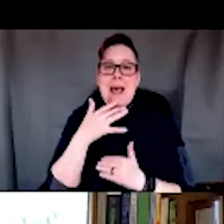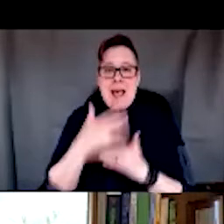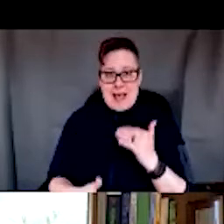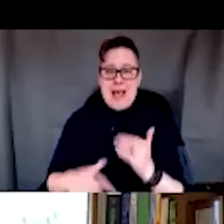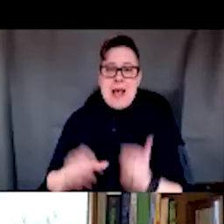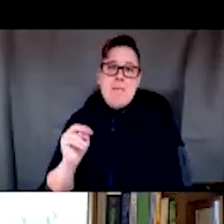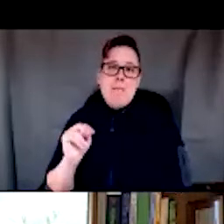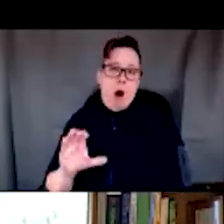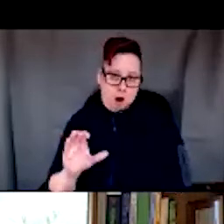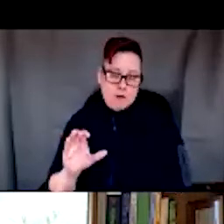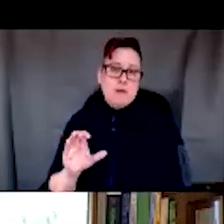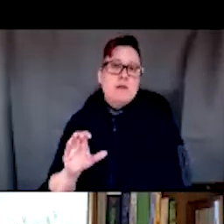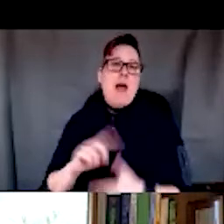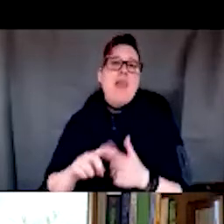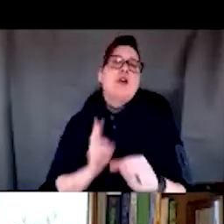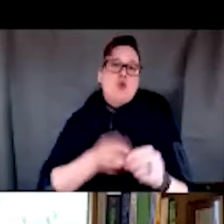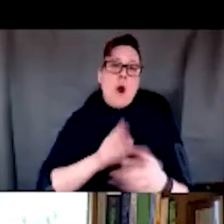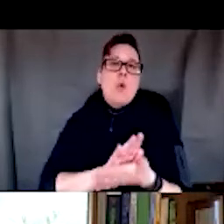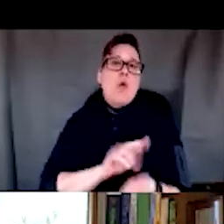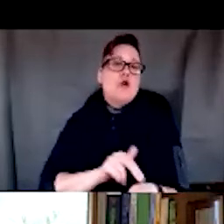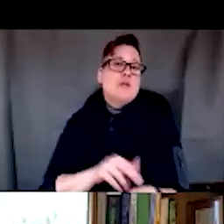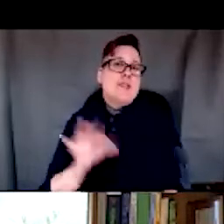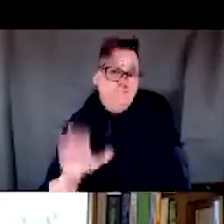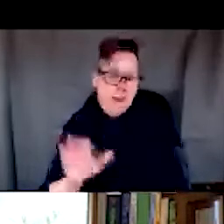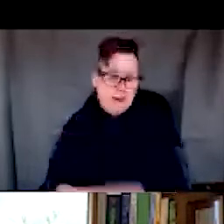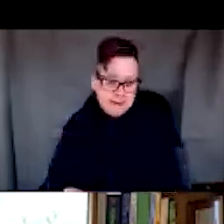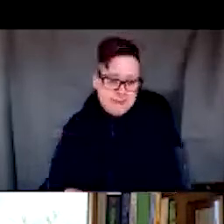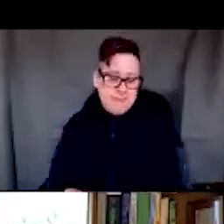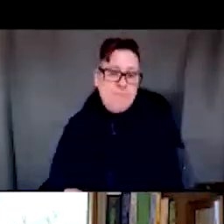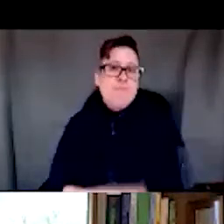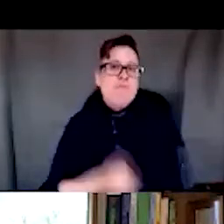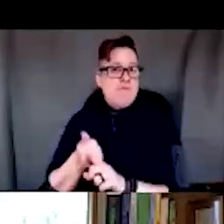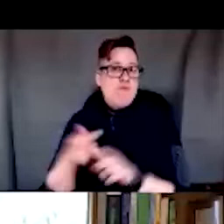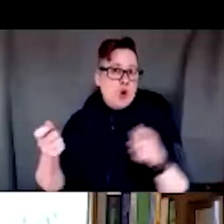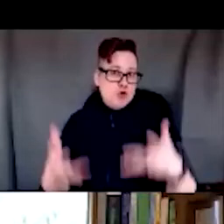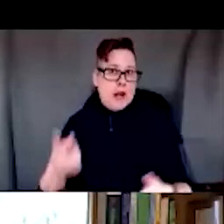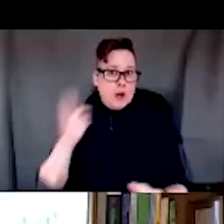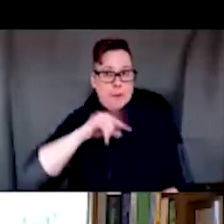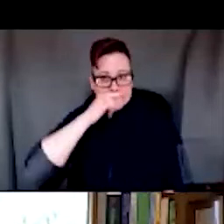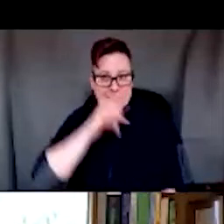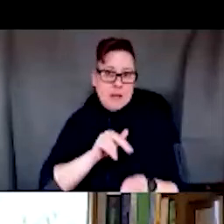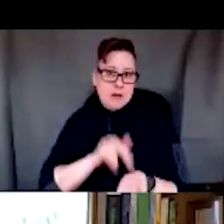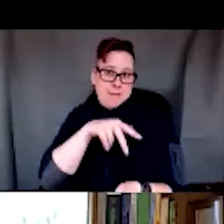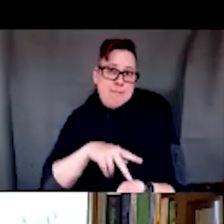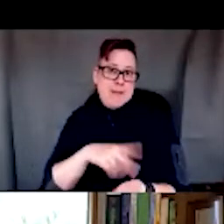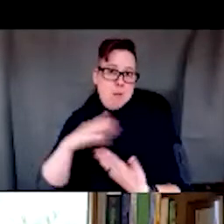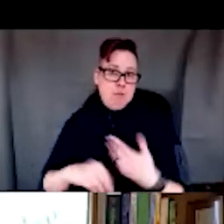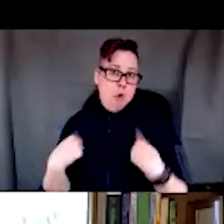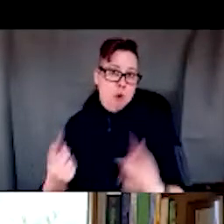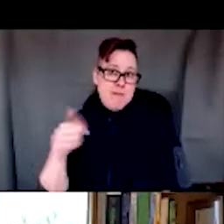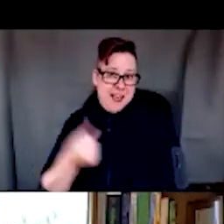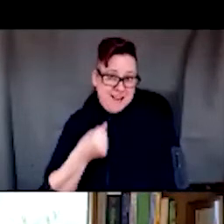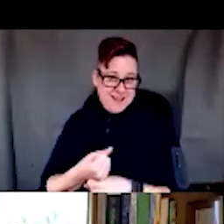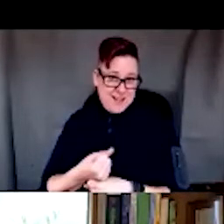oncology before joining the School of Nursing faculty. She's been the director of the pediatric nurse practitioner program for 10 years